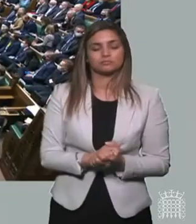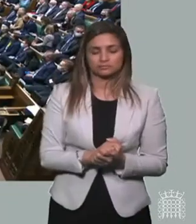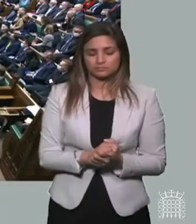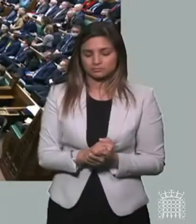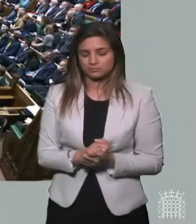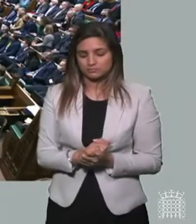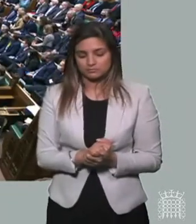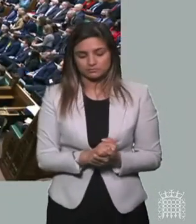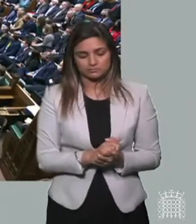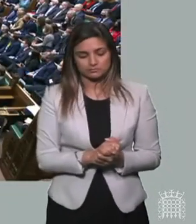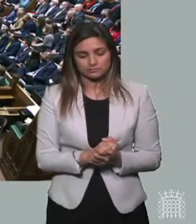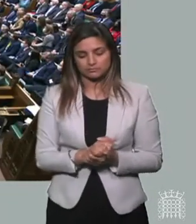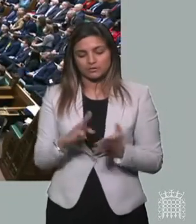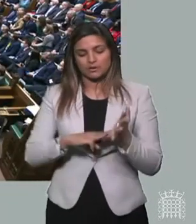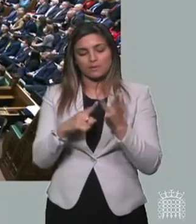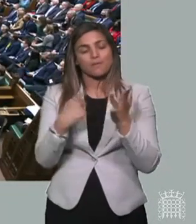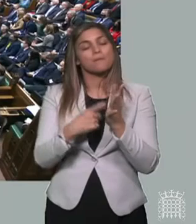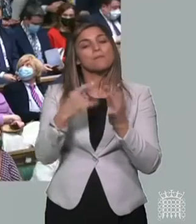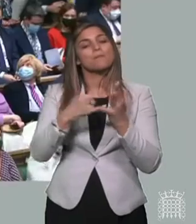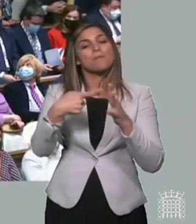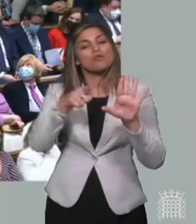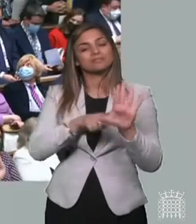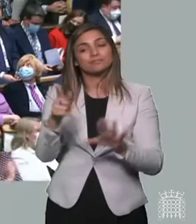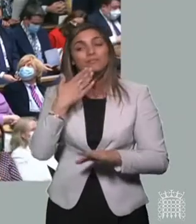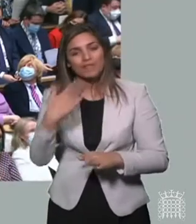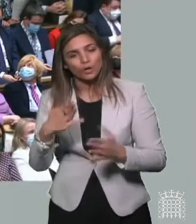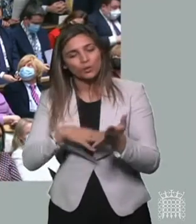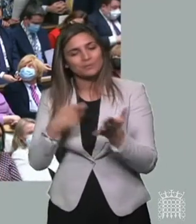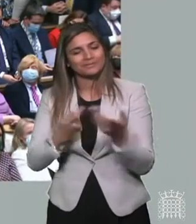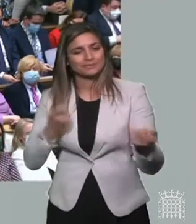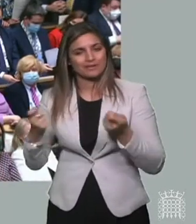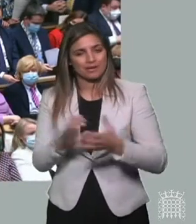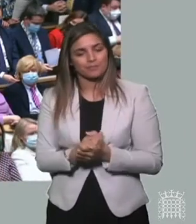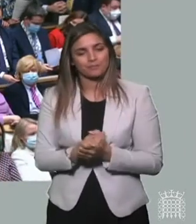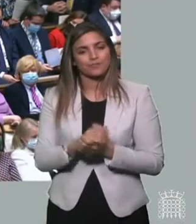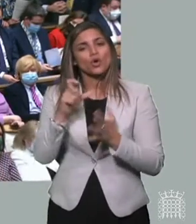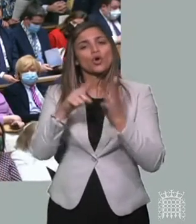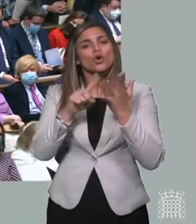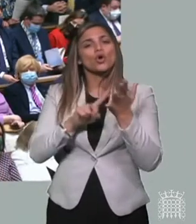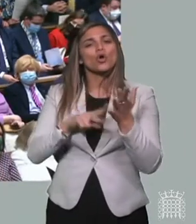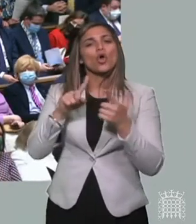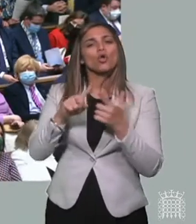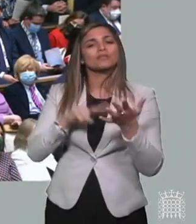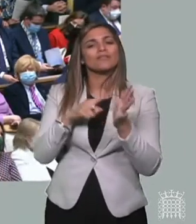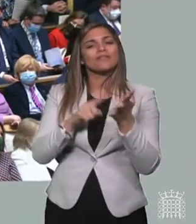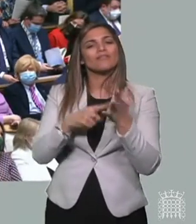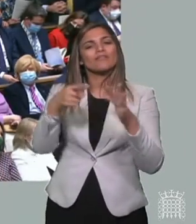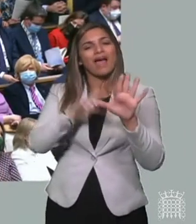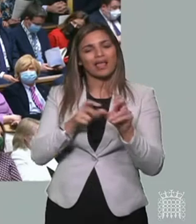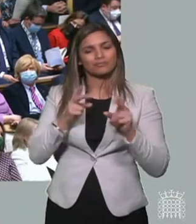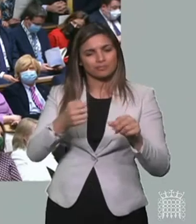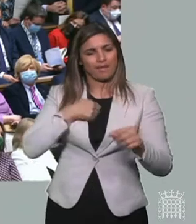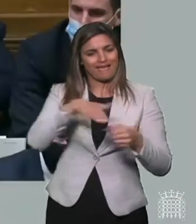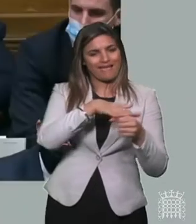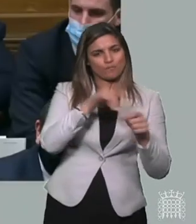The Combe Valley Regional Park runs through my constituency and the Prime Minister's. Will my Right Honourable Friend join me in